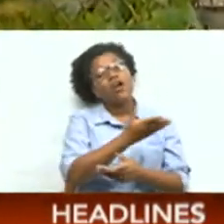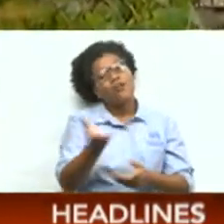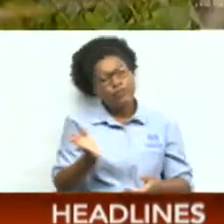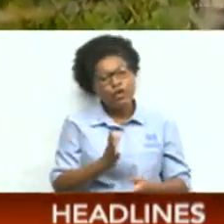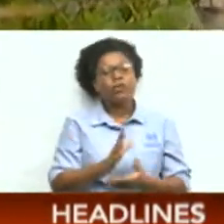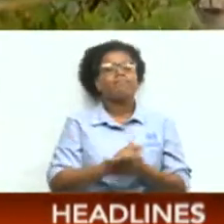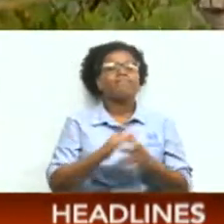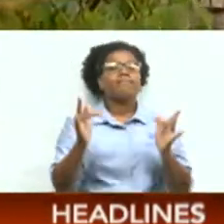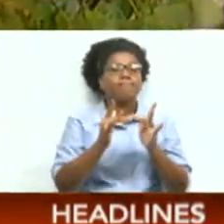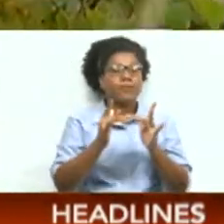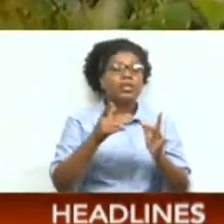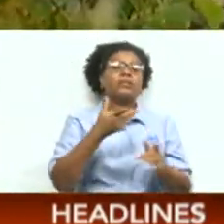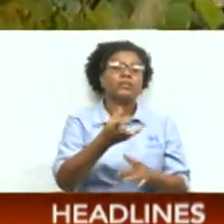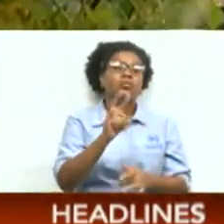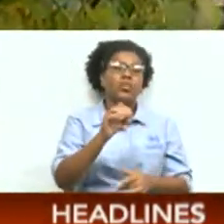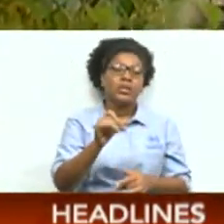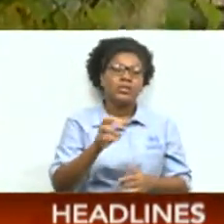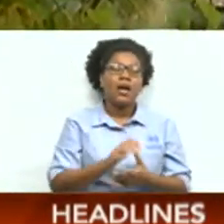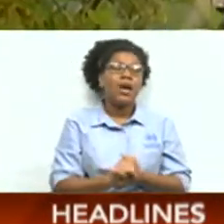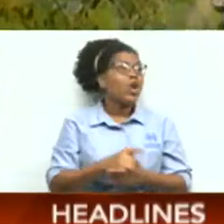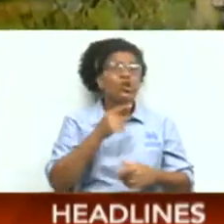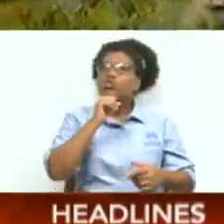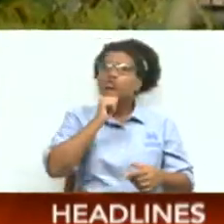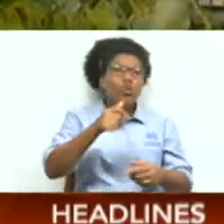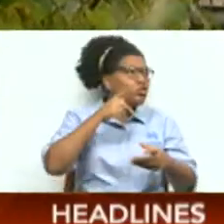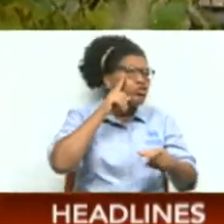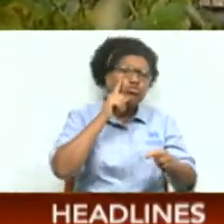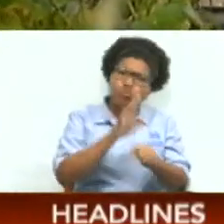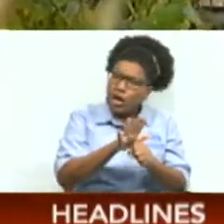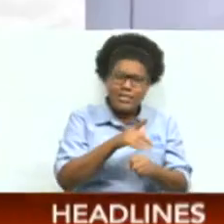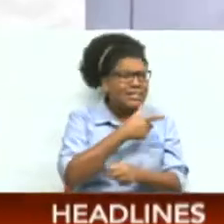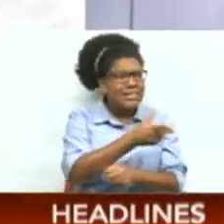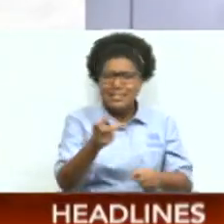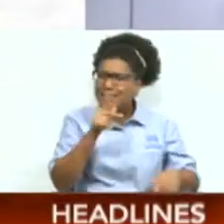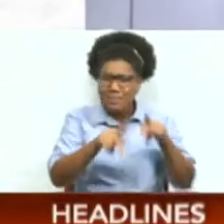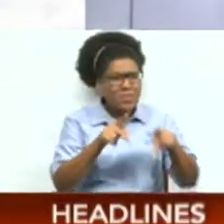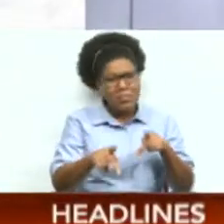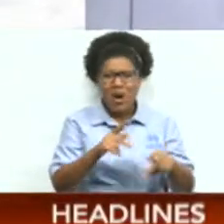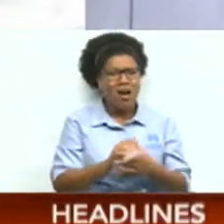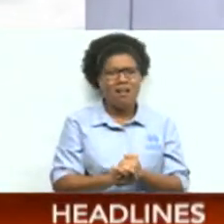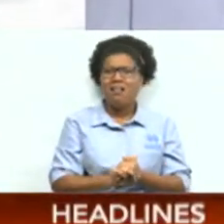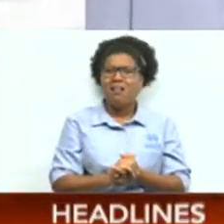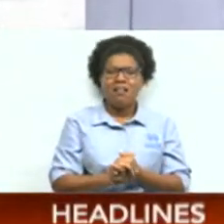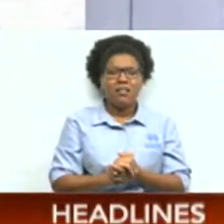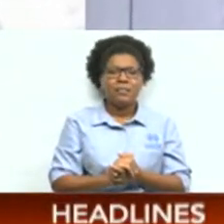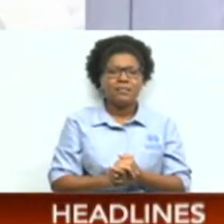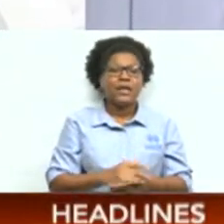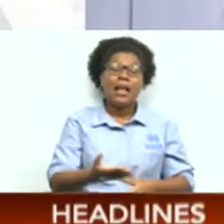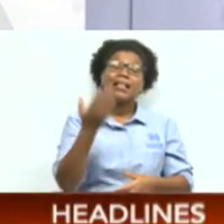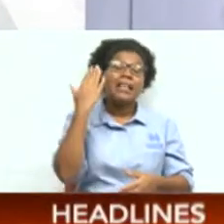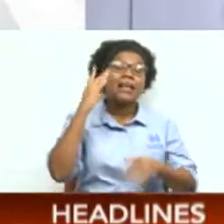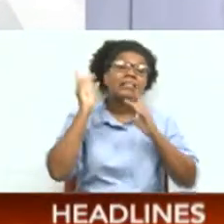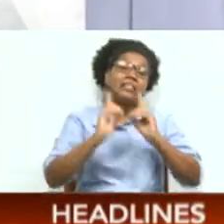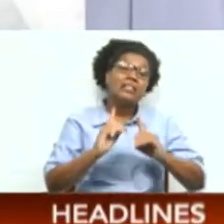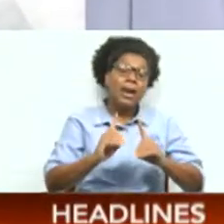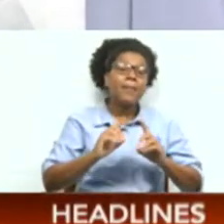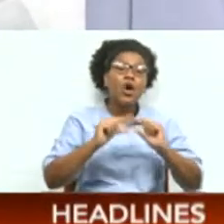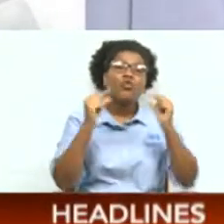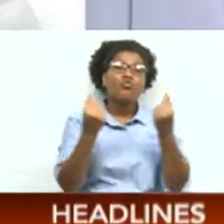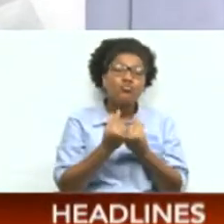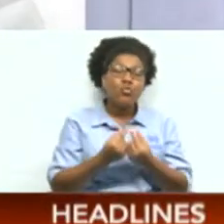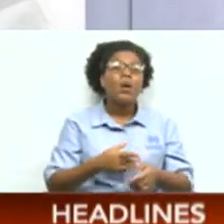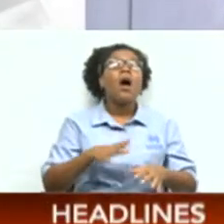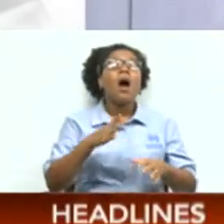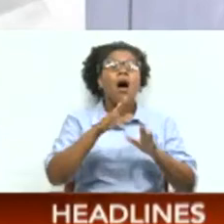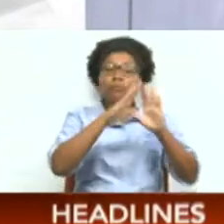trust those in authority, whether it's politician or whoever. Don't trust them. Last December, group of homeowners also had to put up